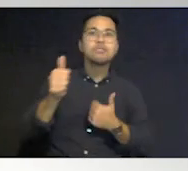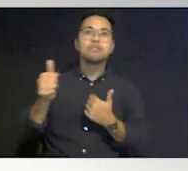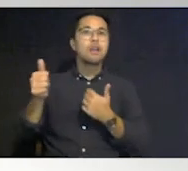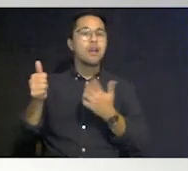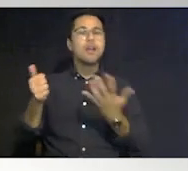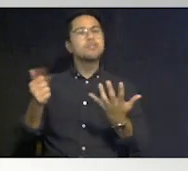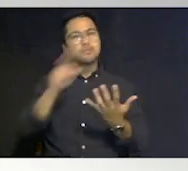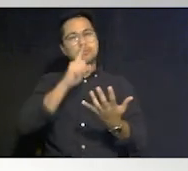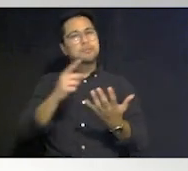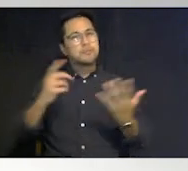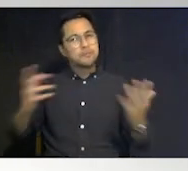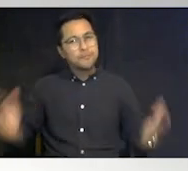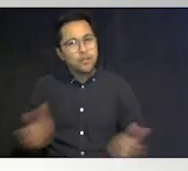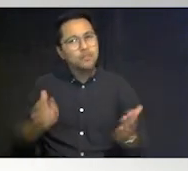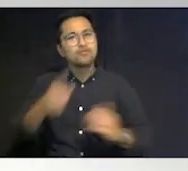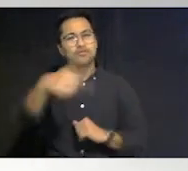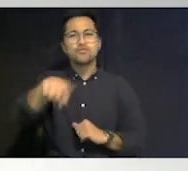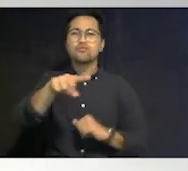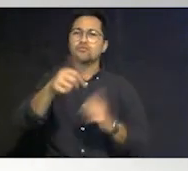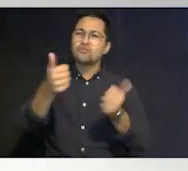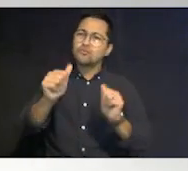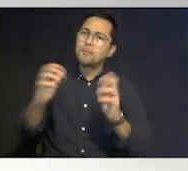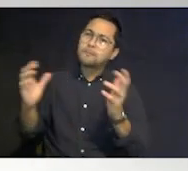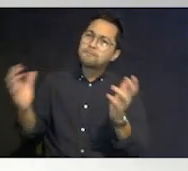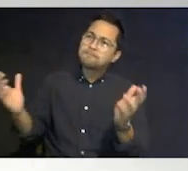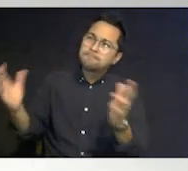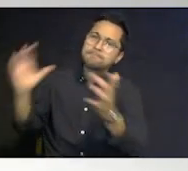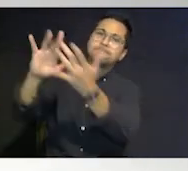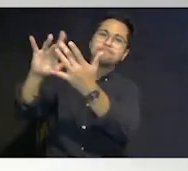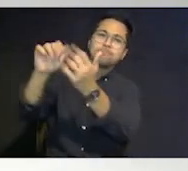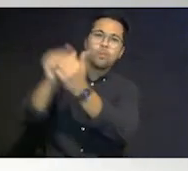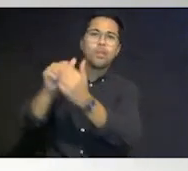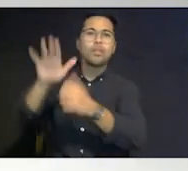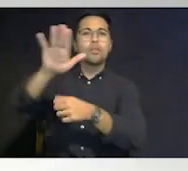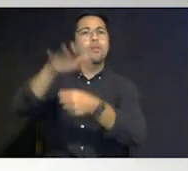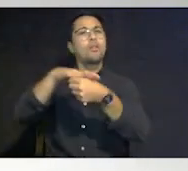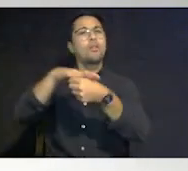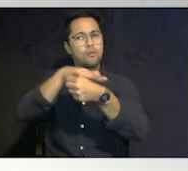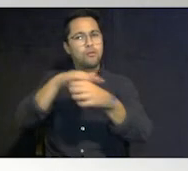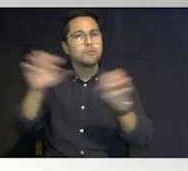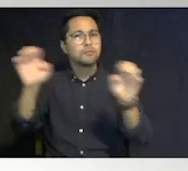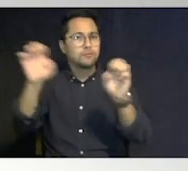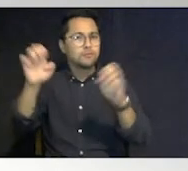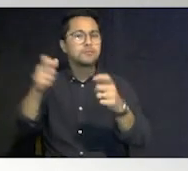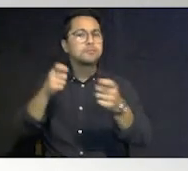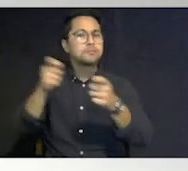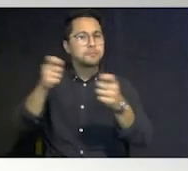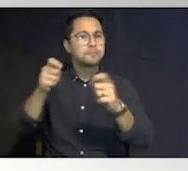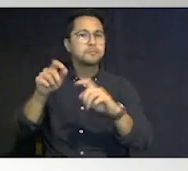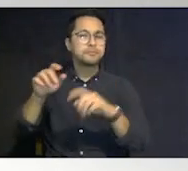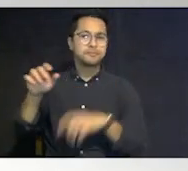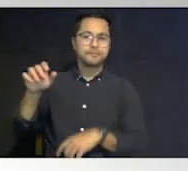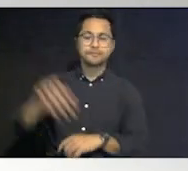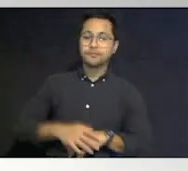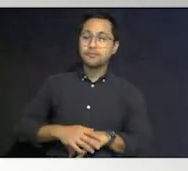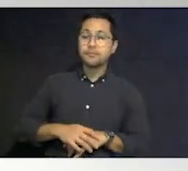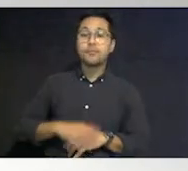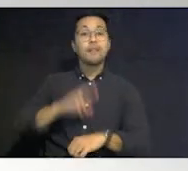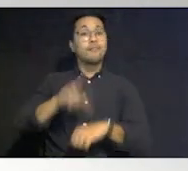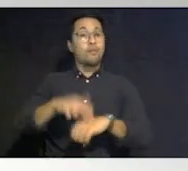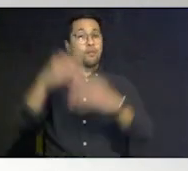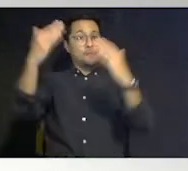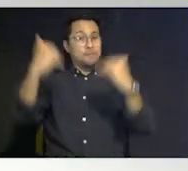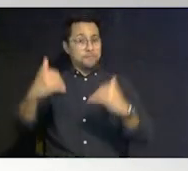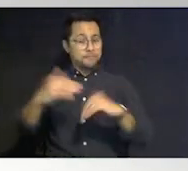really encourage you to have that relationship with the you with your local emergency management and then of course the next level is the state